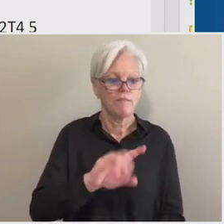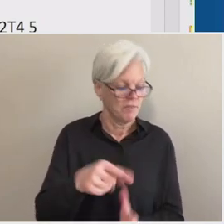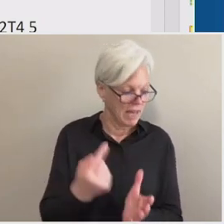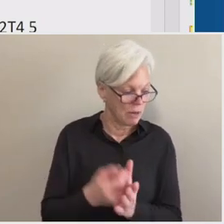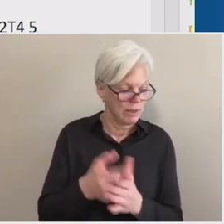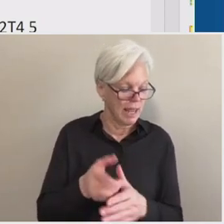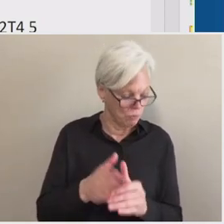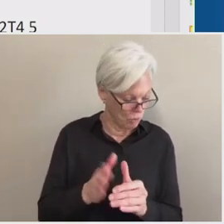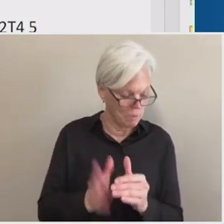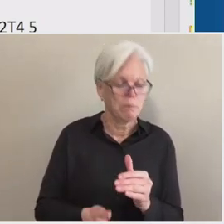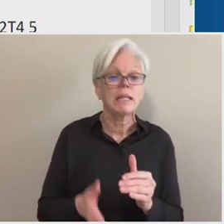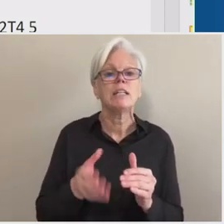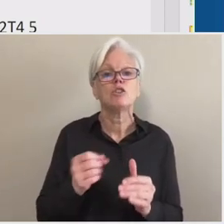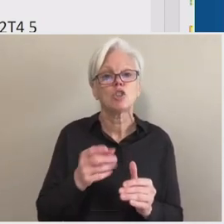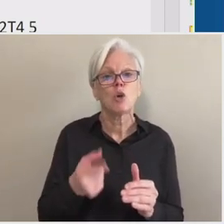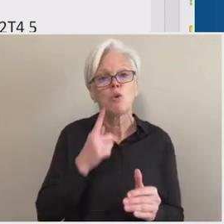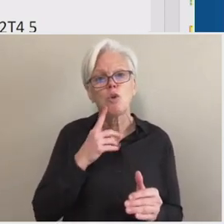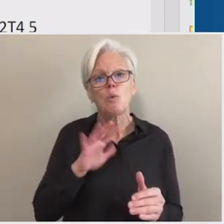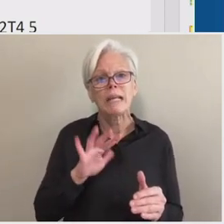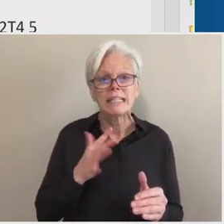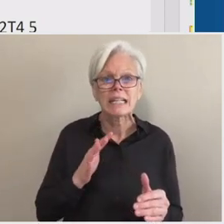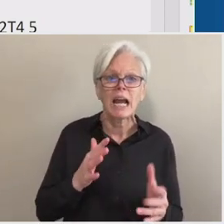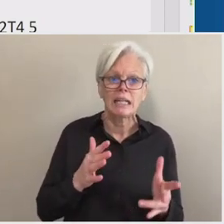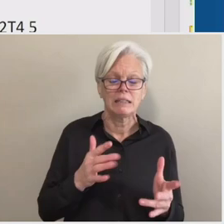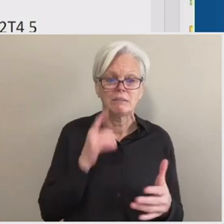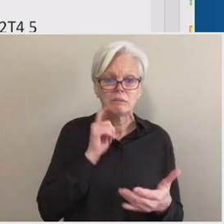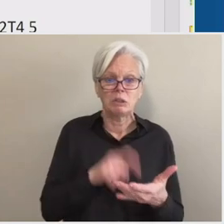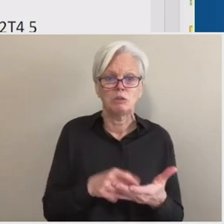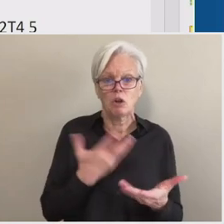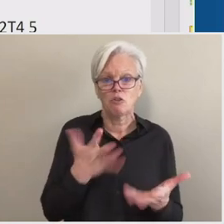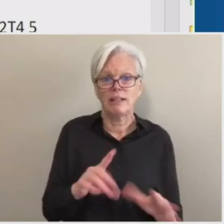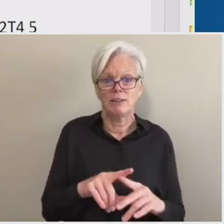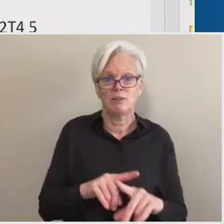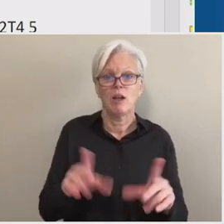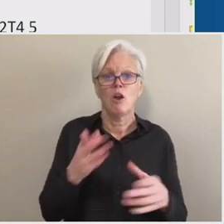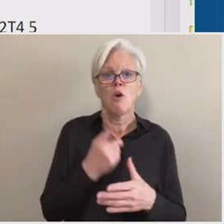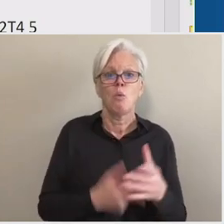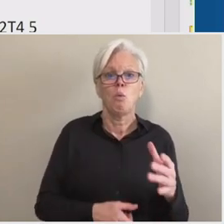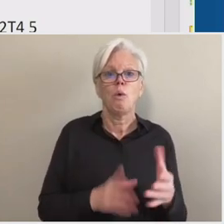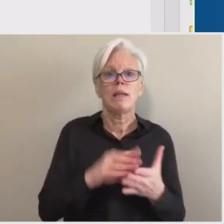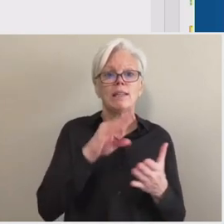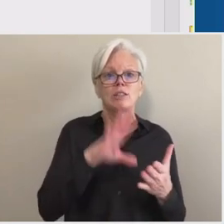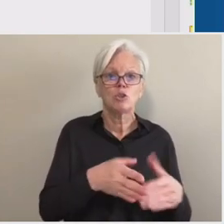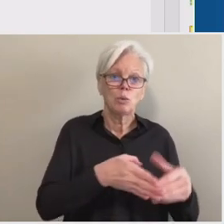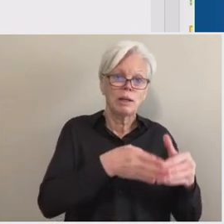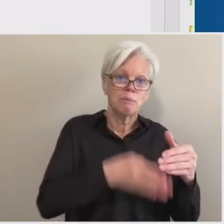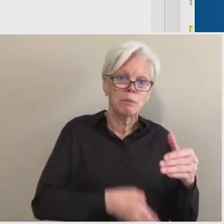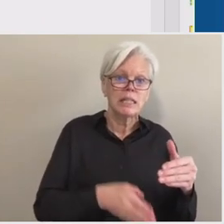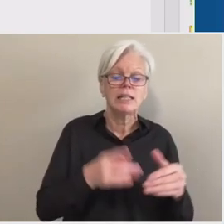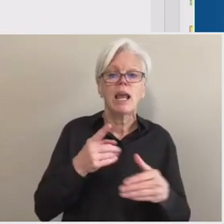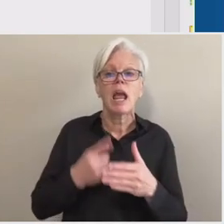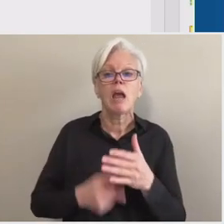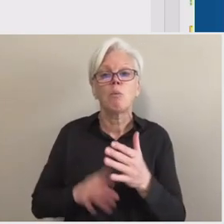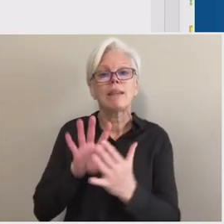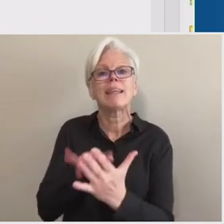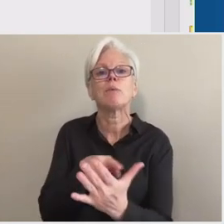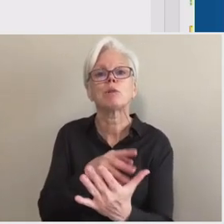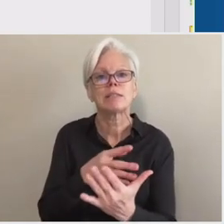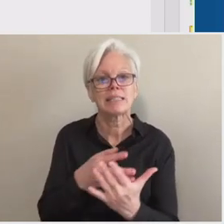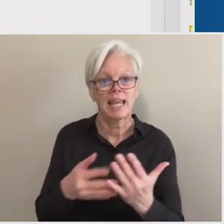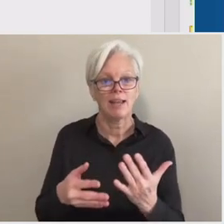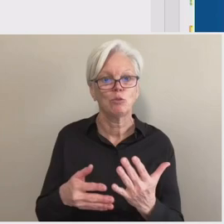So you can kind of sense already there's a difference between what the student has completed and what they were scheduled to complete